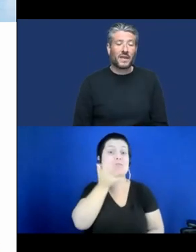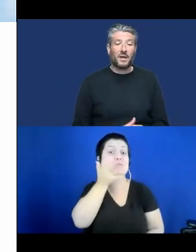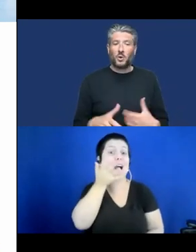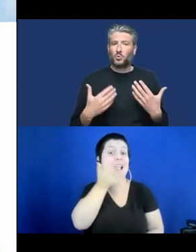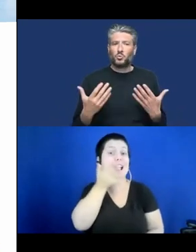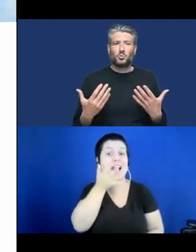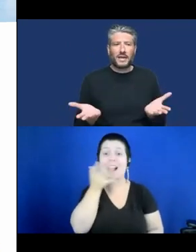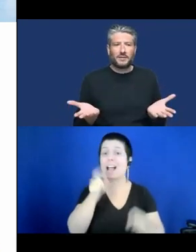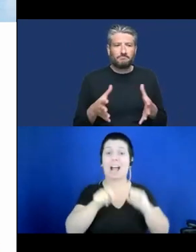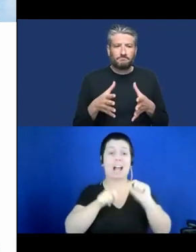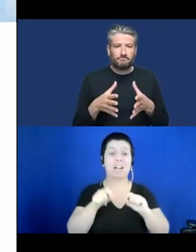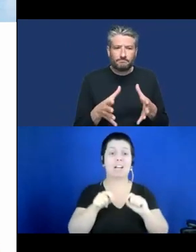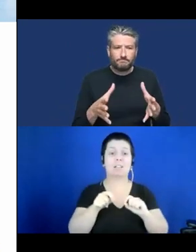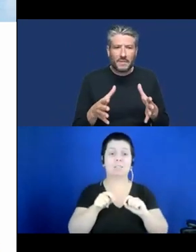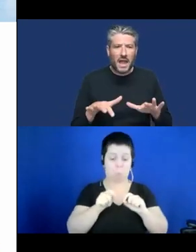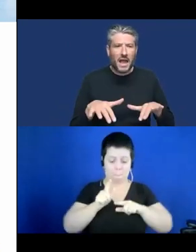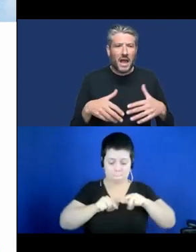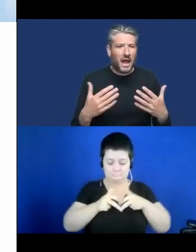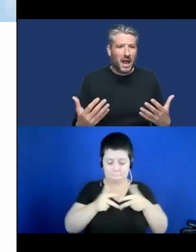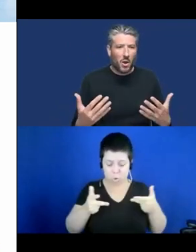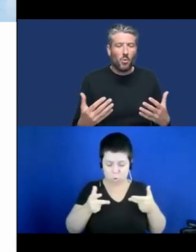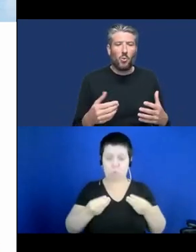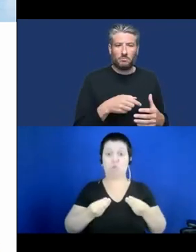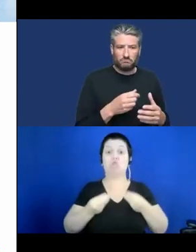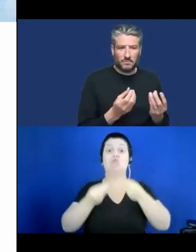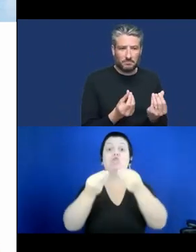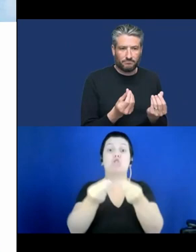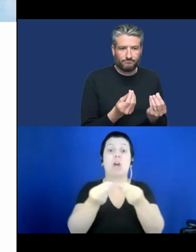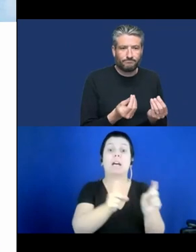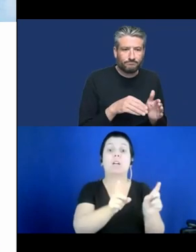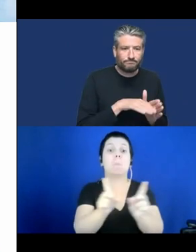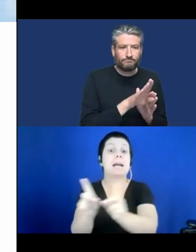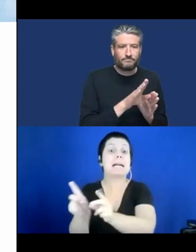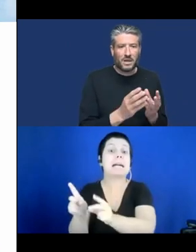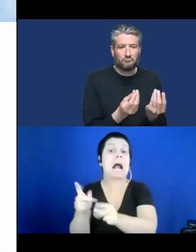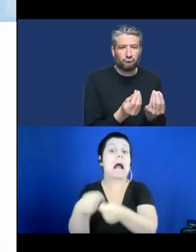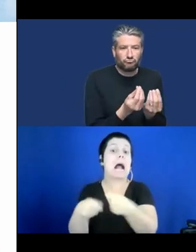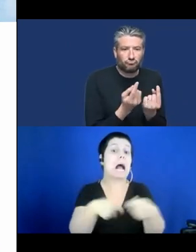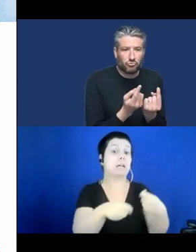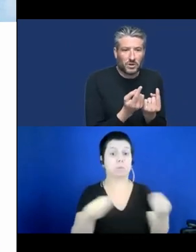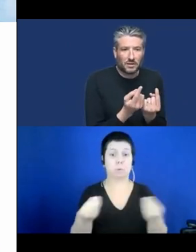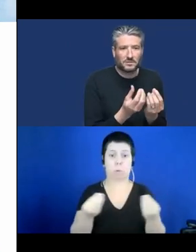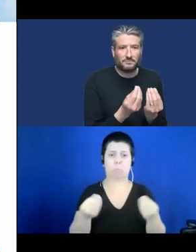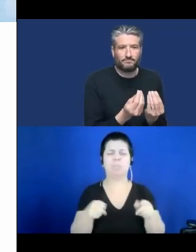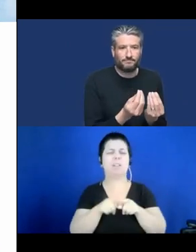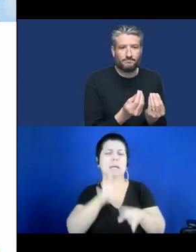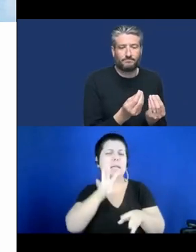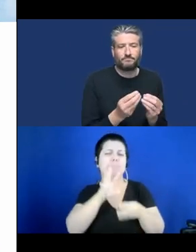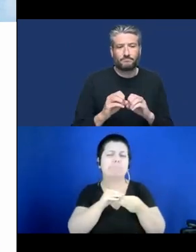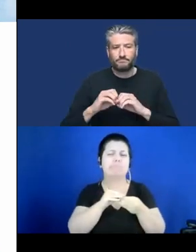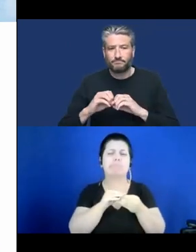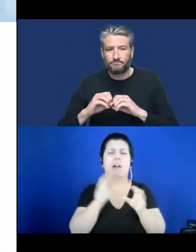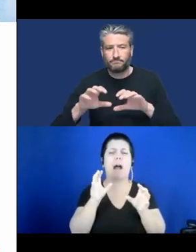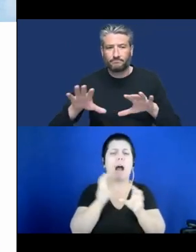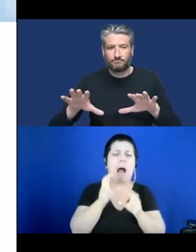reach the market, a short overview of the major obstacles. I will give